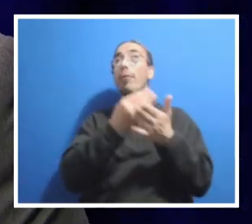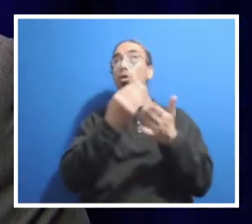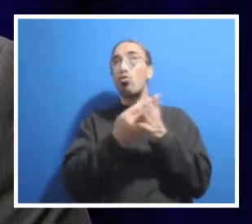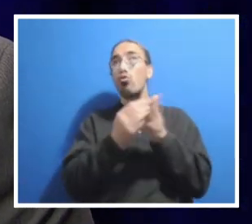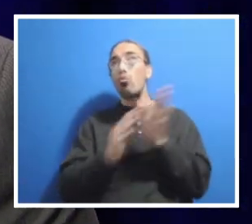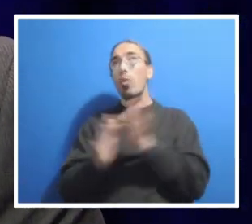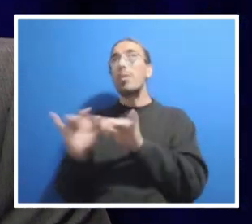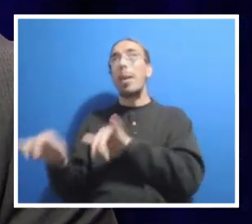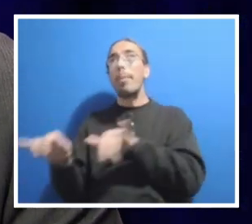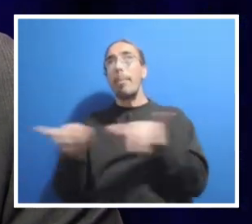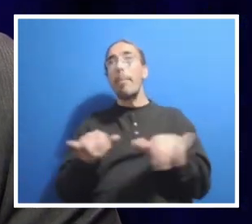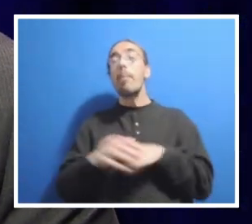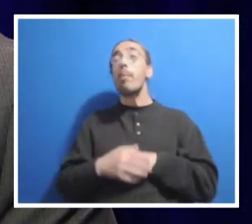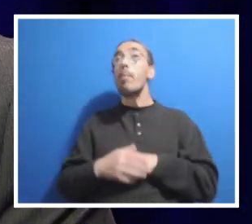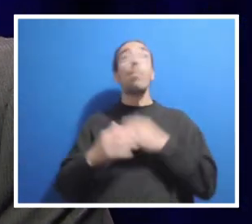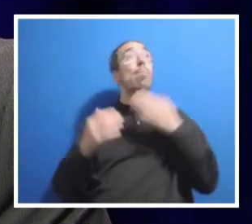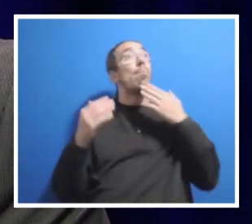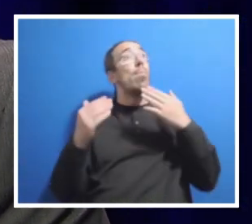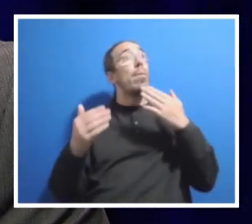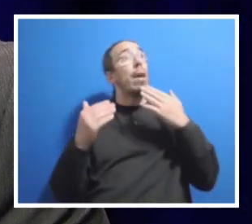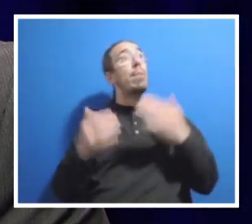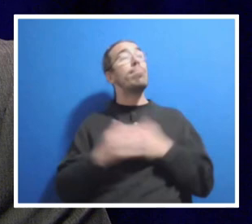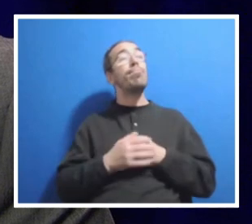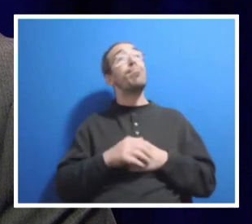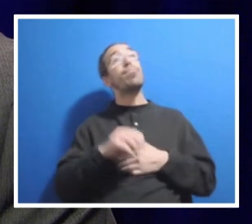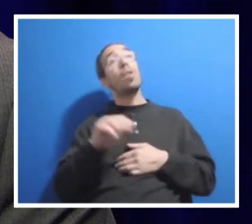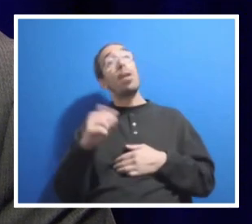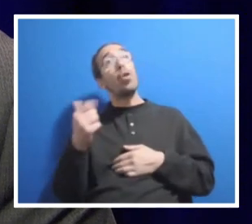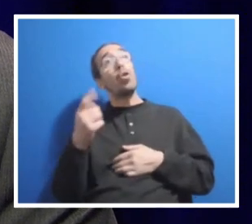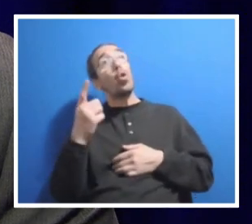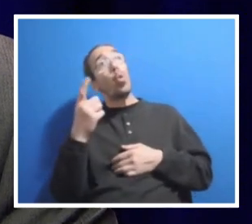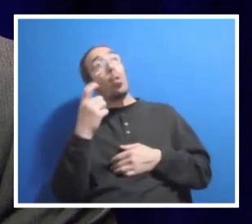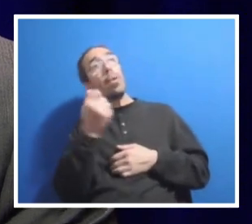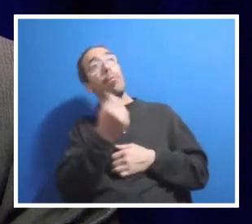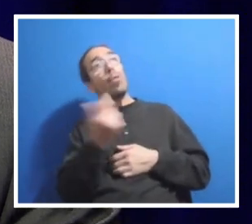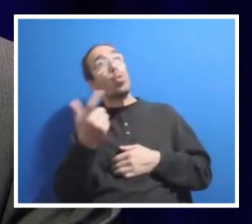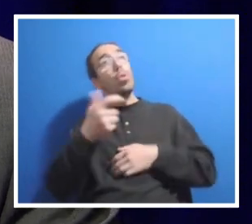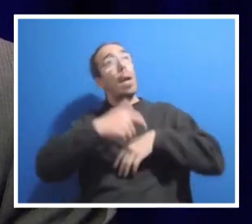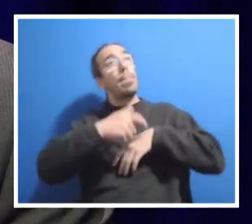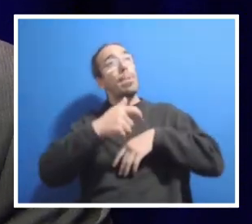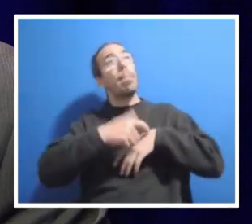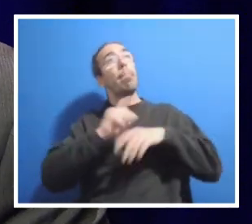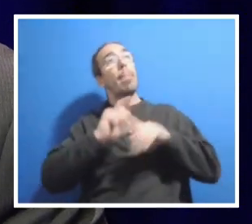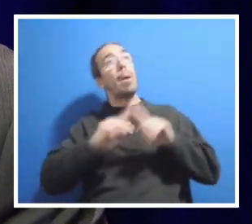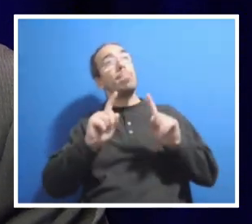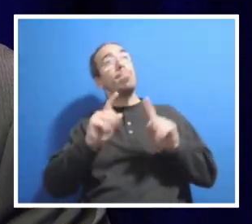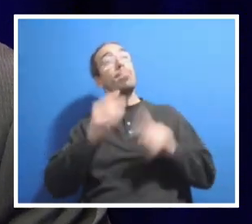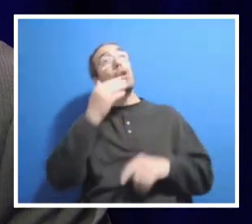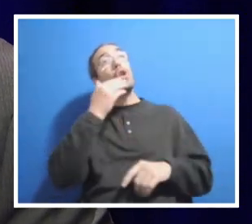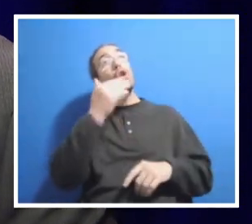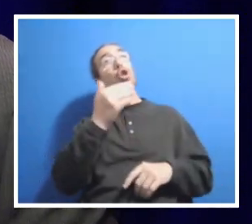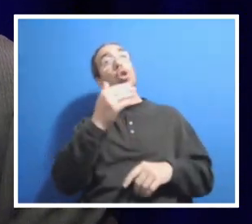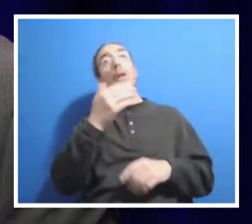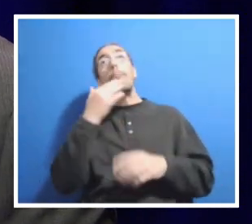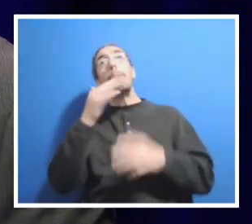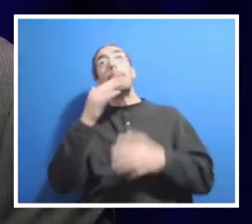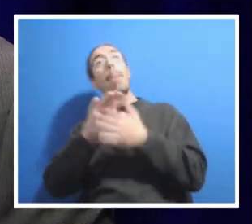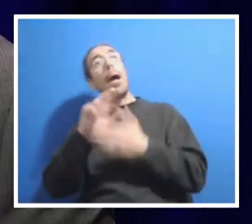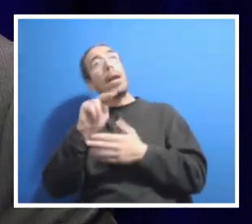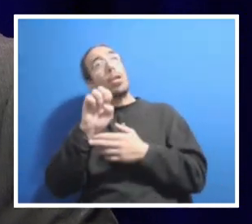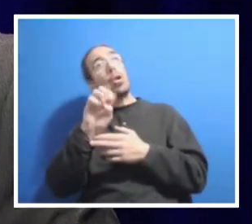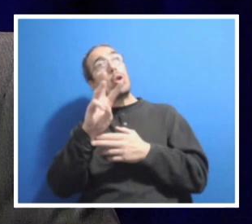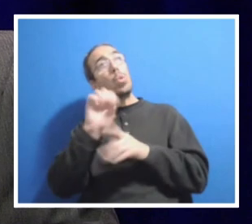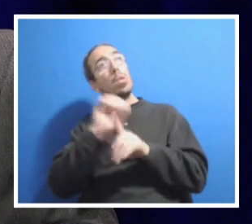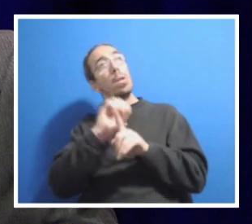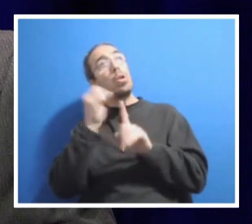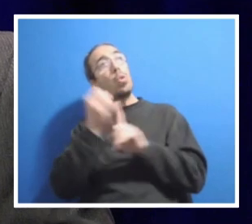Thank you very much. And this is a question we received a couple of times. And it's one of those good news, bad news situations. Penn State just announced